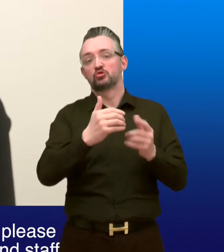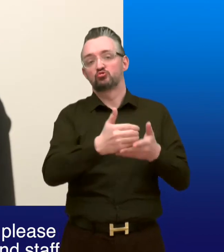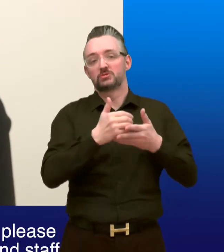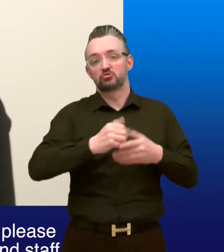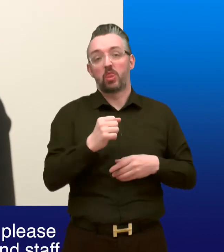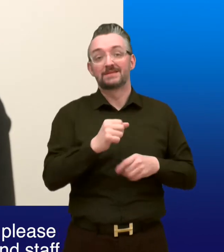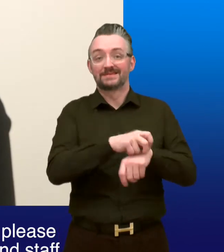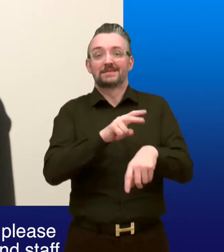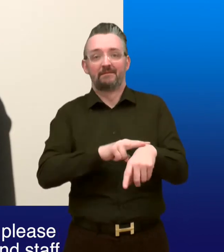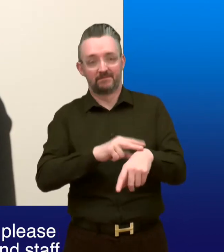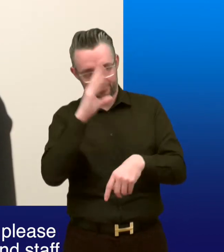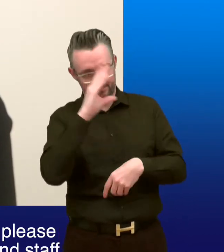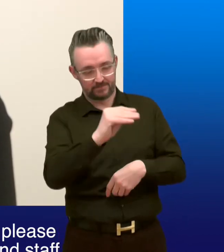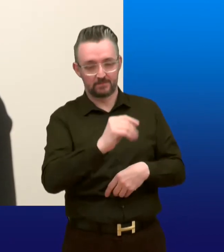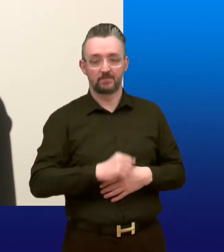Security Scotland staff.